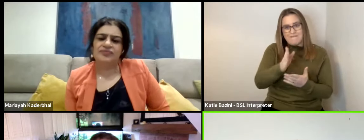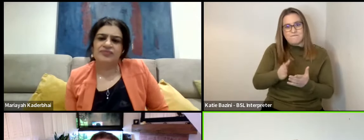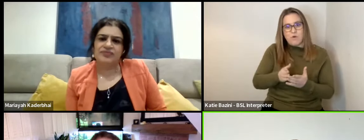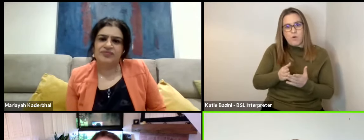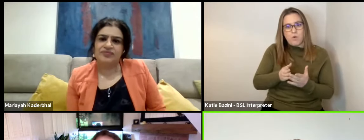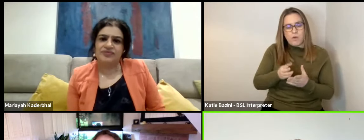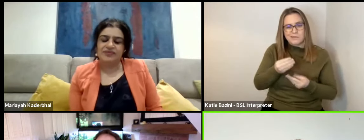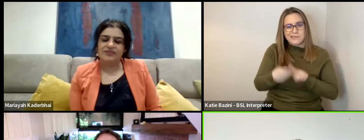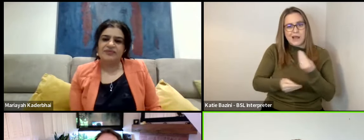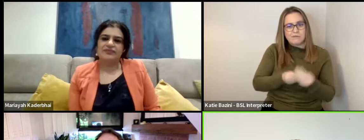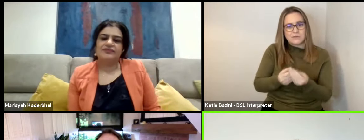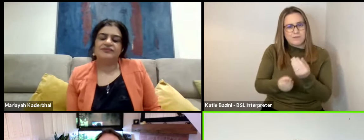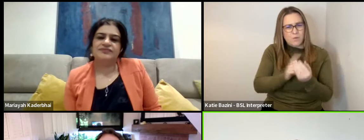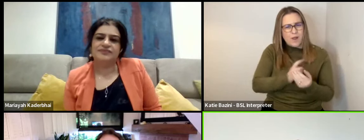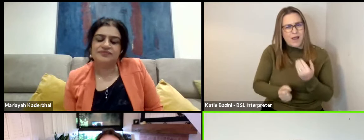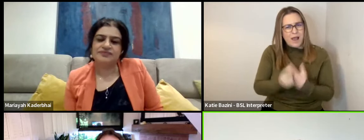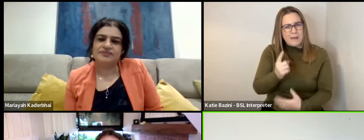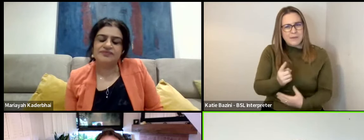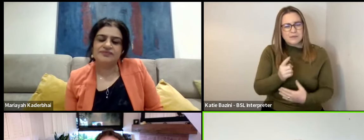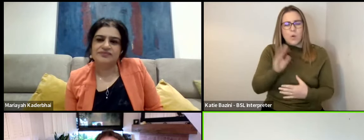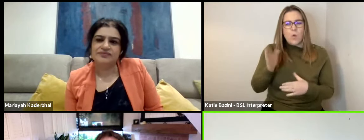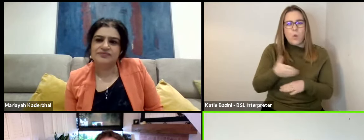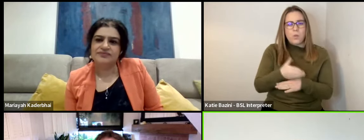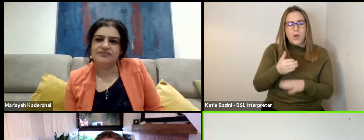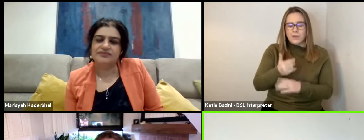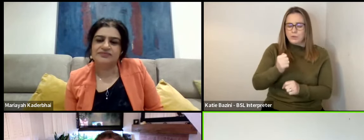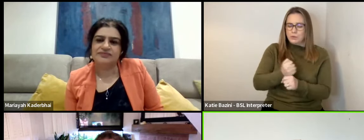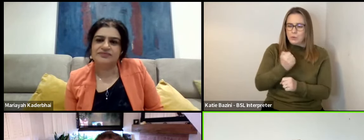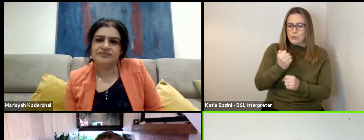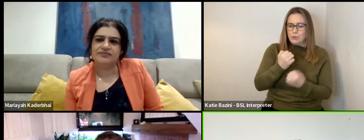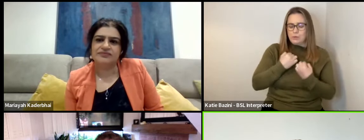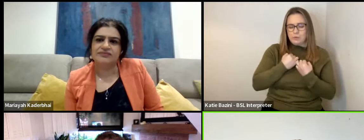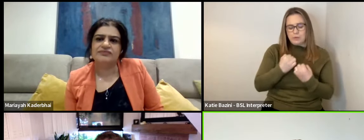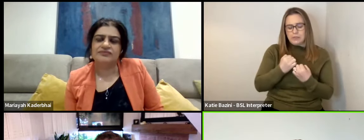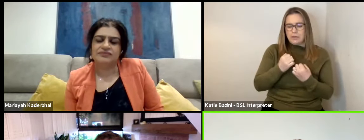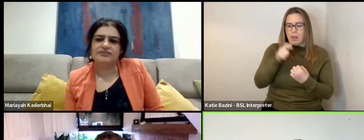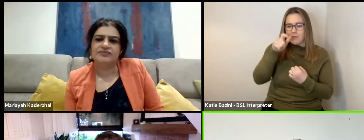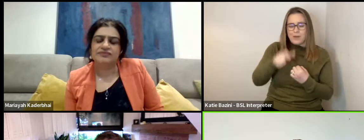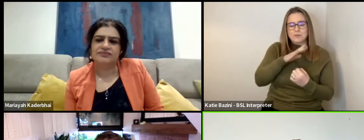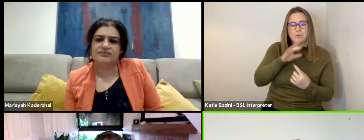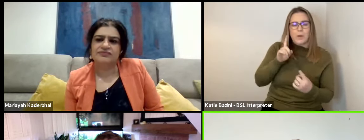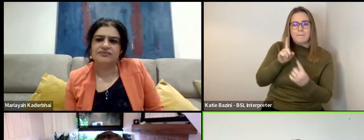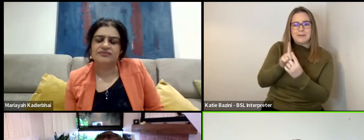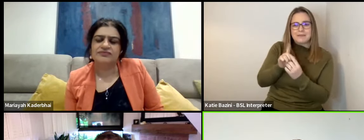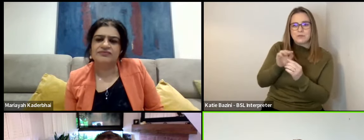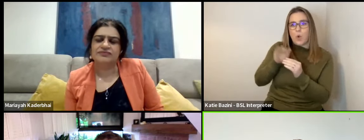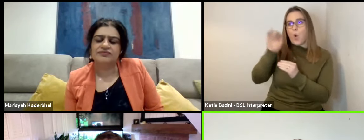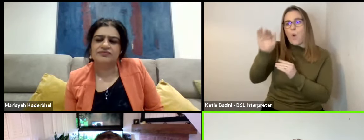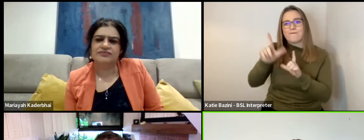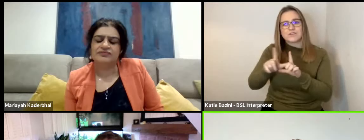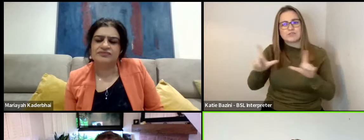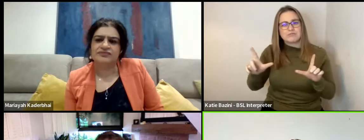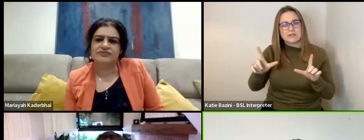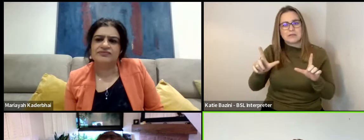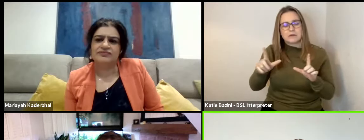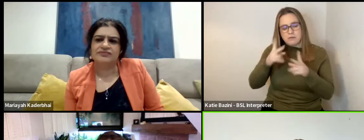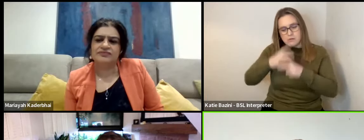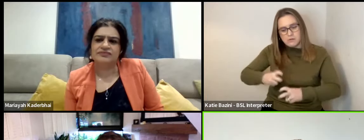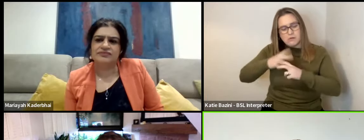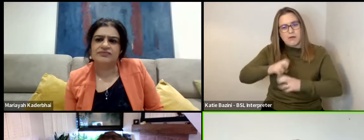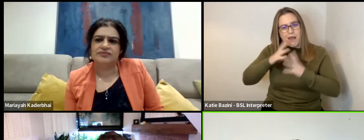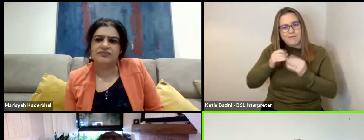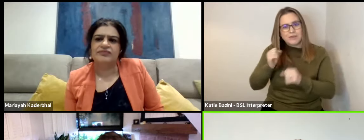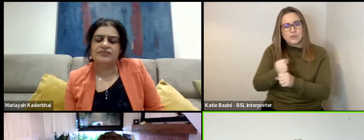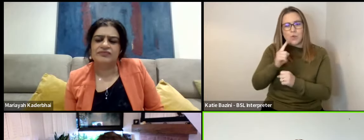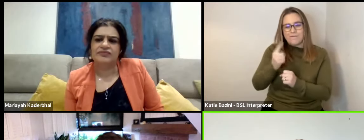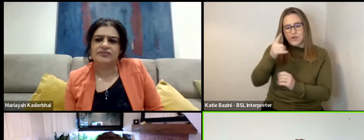And it's all the work you do on the person you don't meet off screen before the first page of the novel